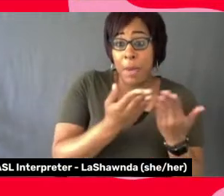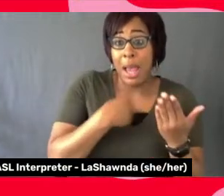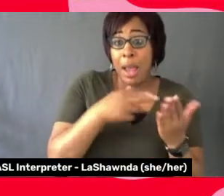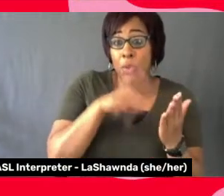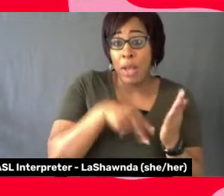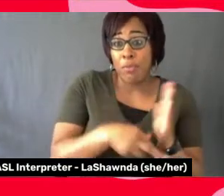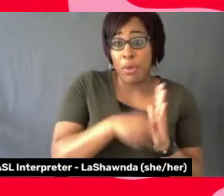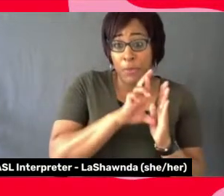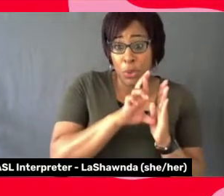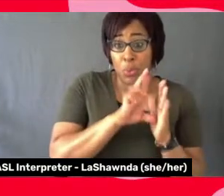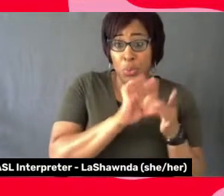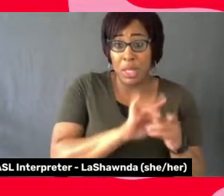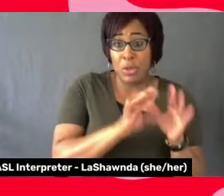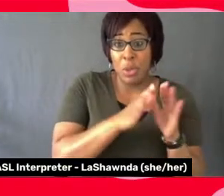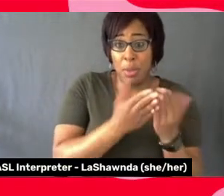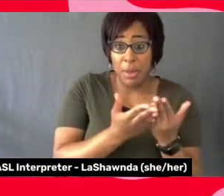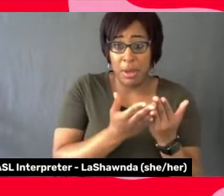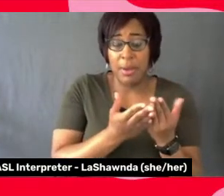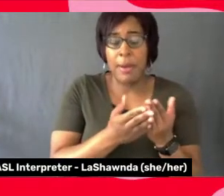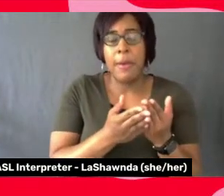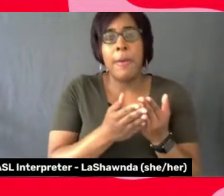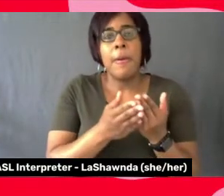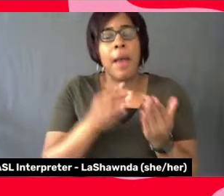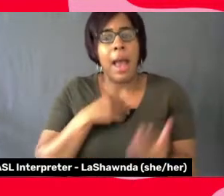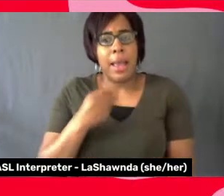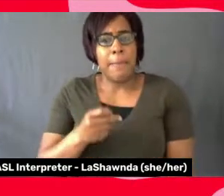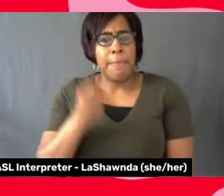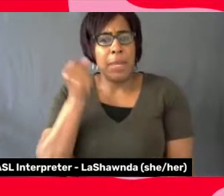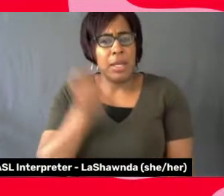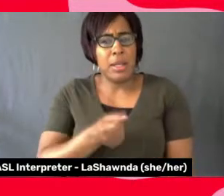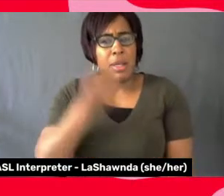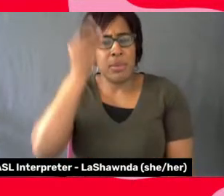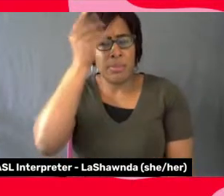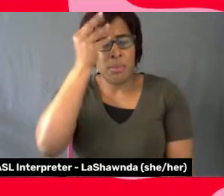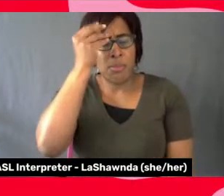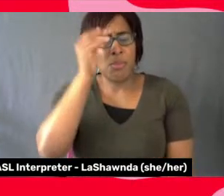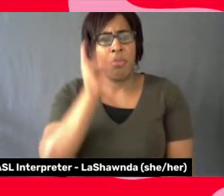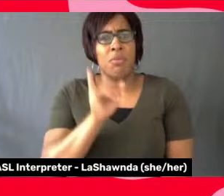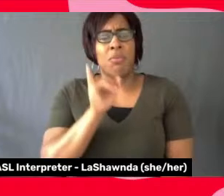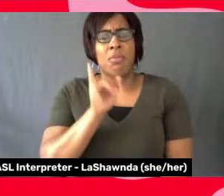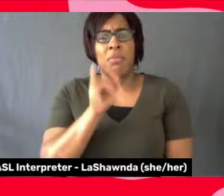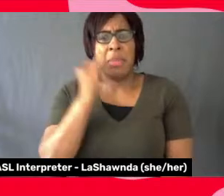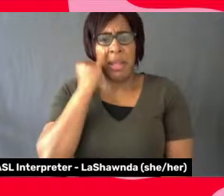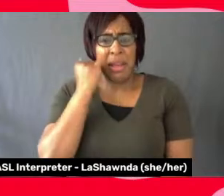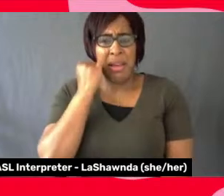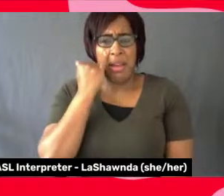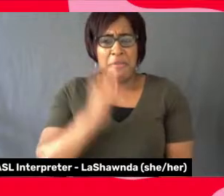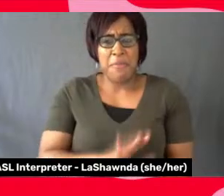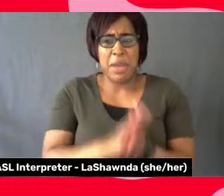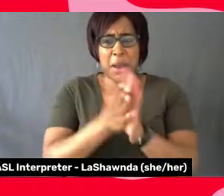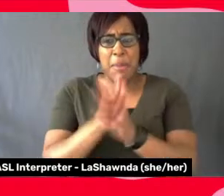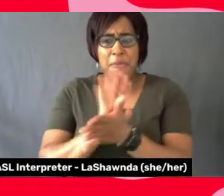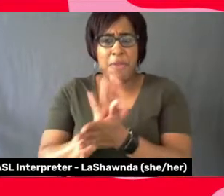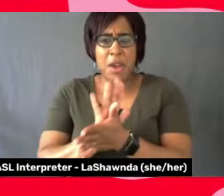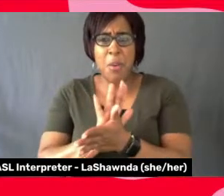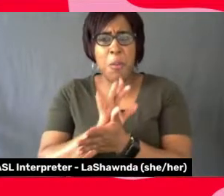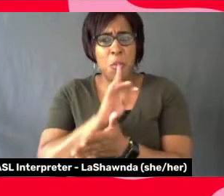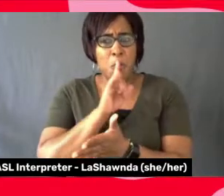I immediately thought it would make a really powerful film because we,